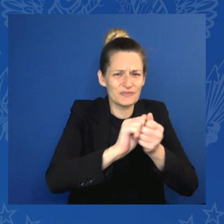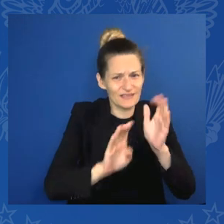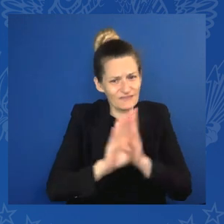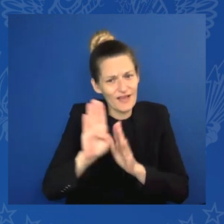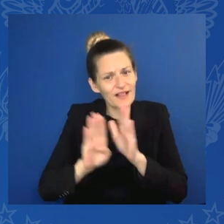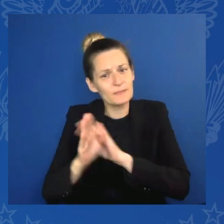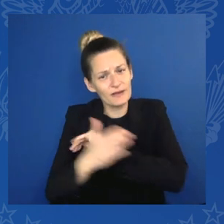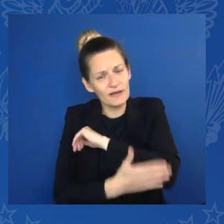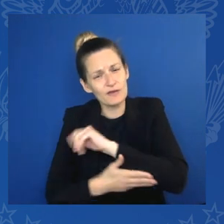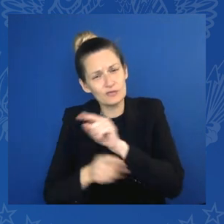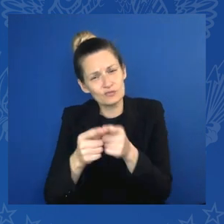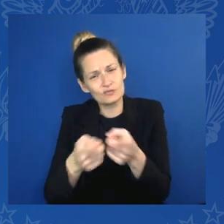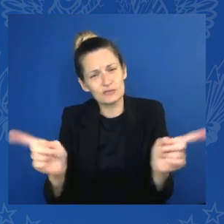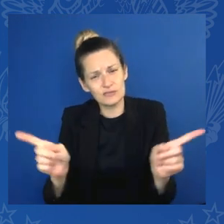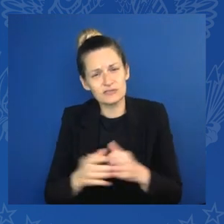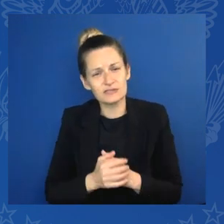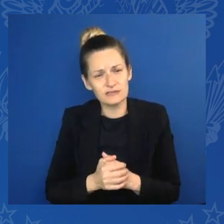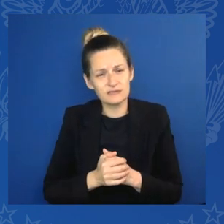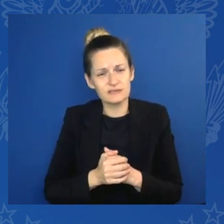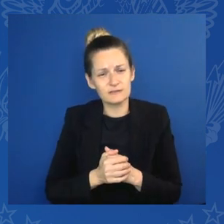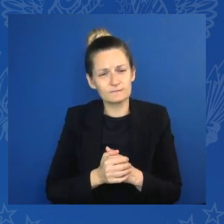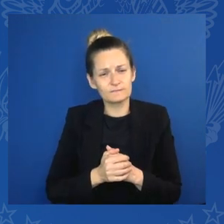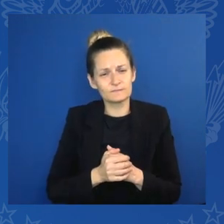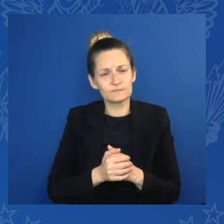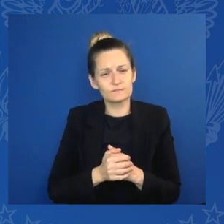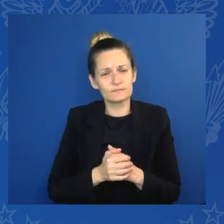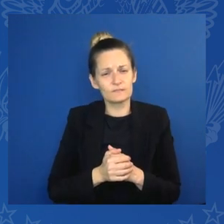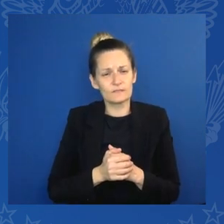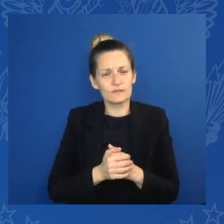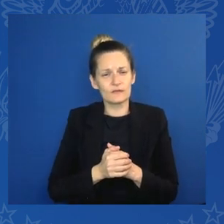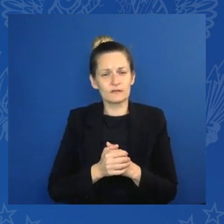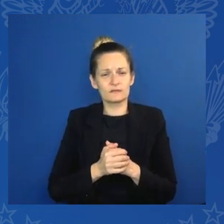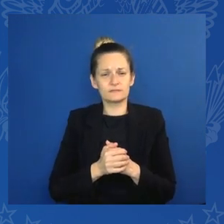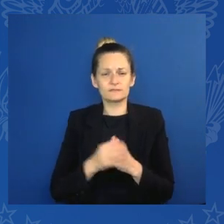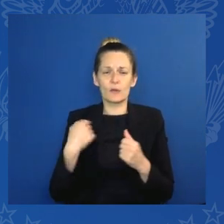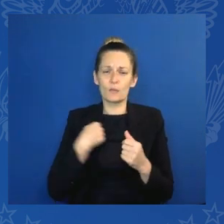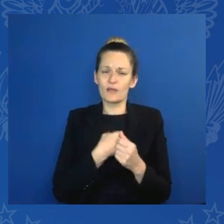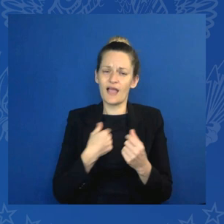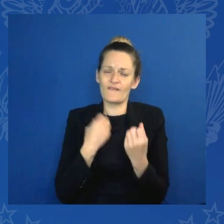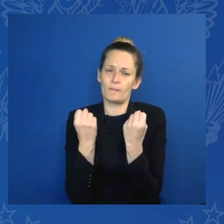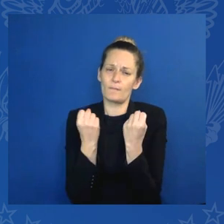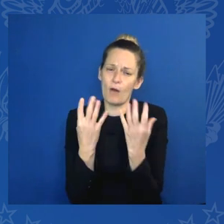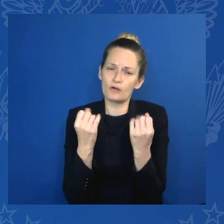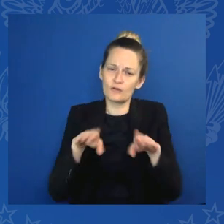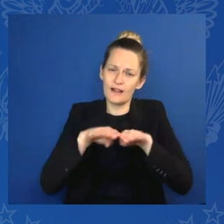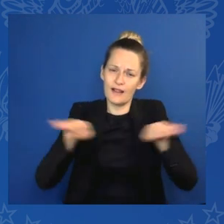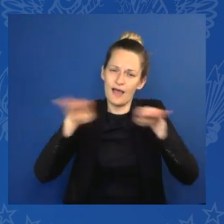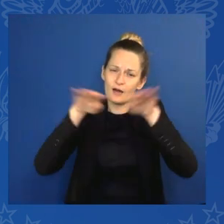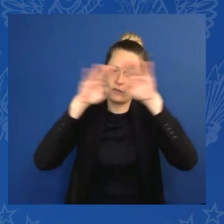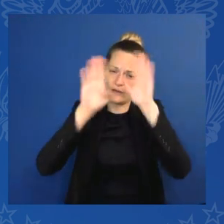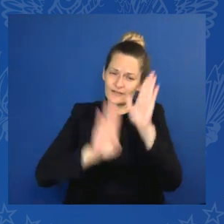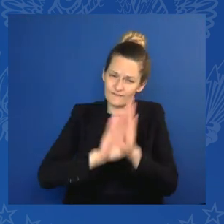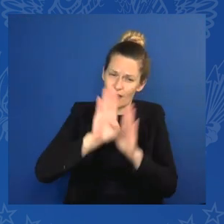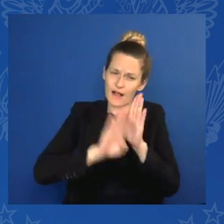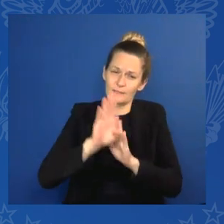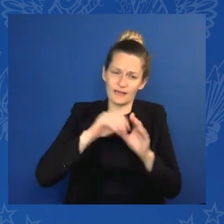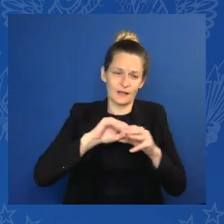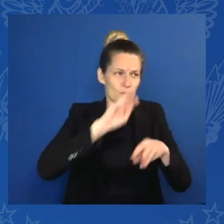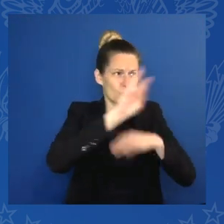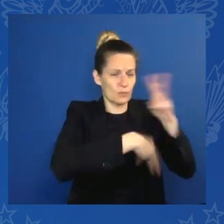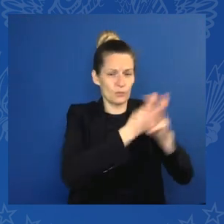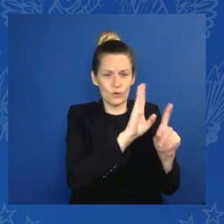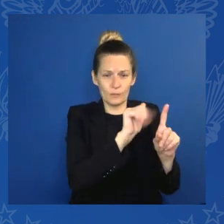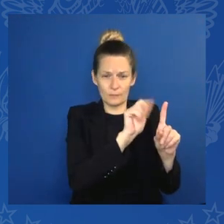Multilateral development banks, and especially the World Bank, will be mobilized even further, together with the private